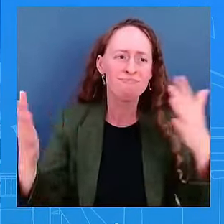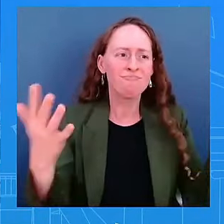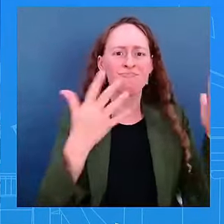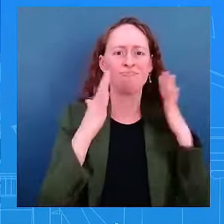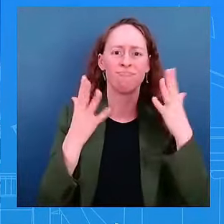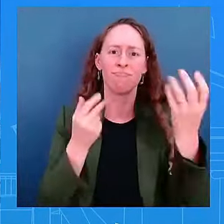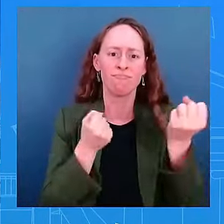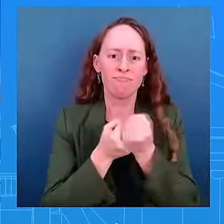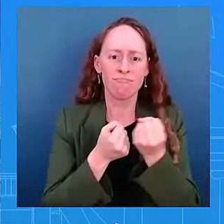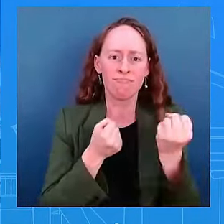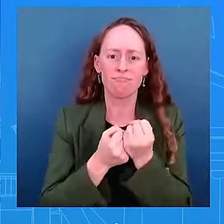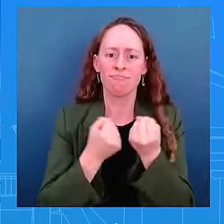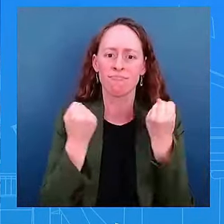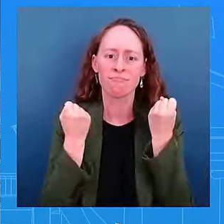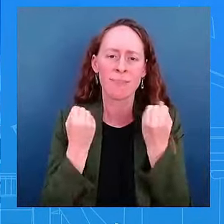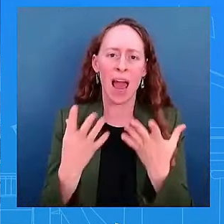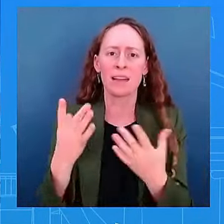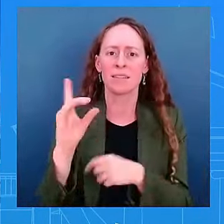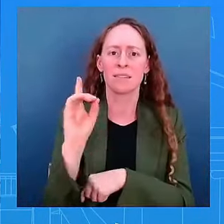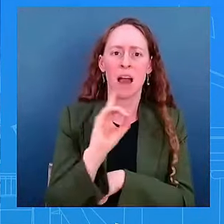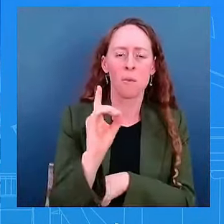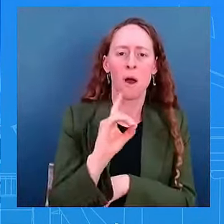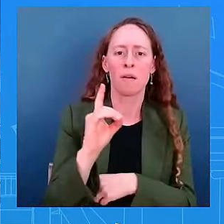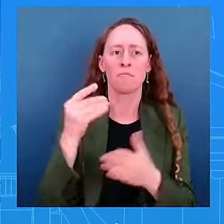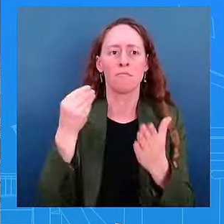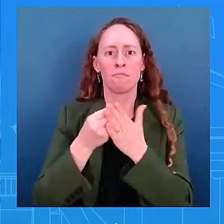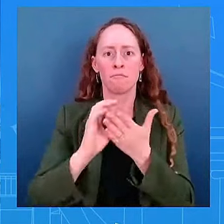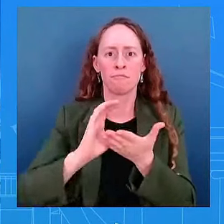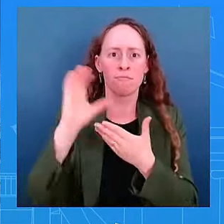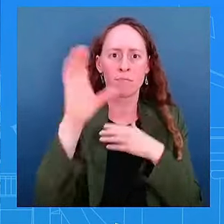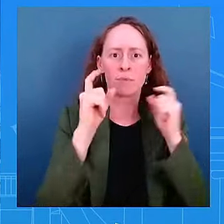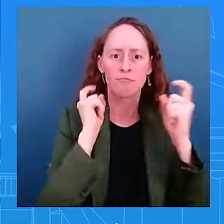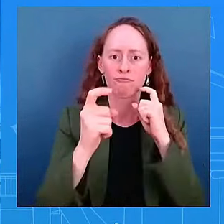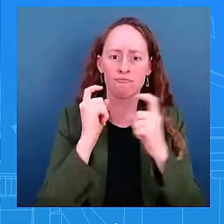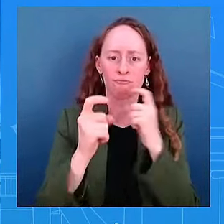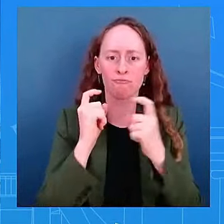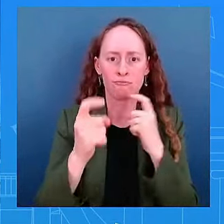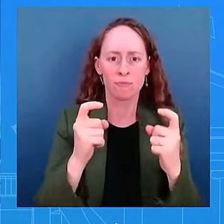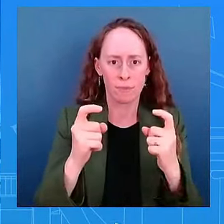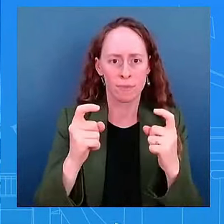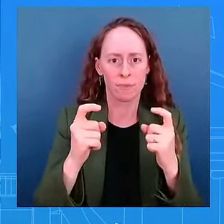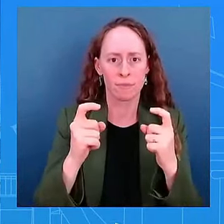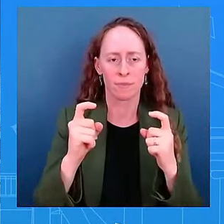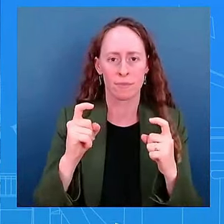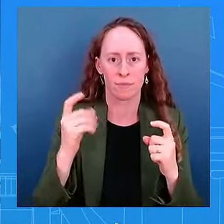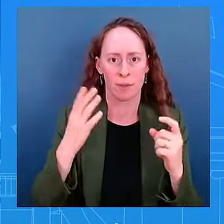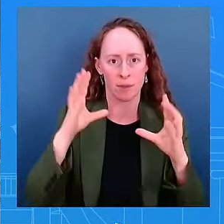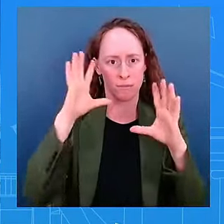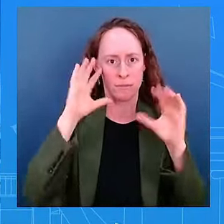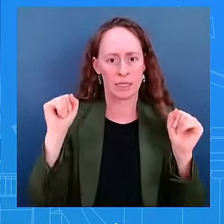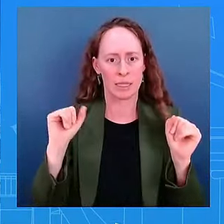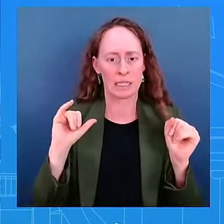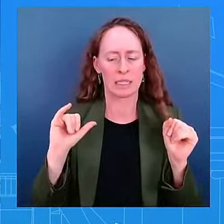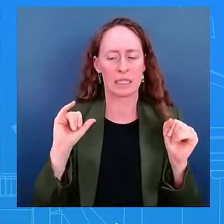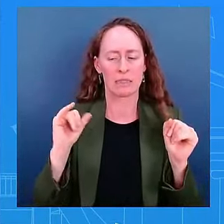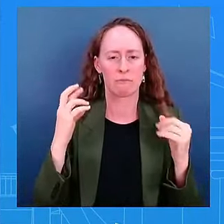in general, has the president expressed any sentiment that maybe he should have made his decision sooner and given her a longer timeline?